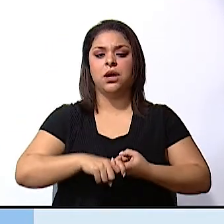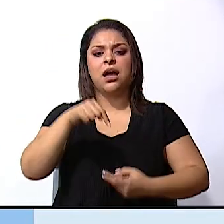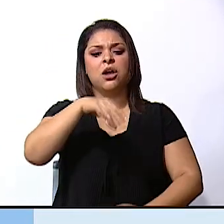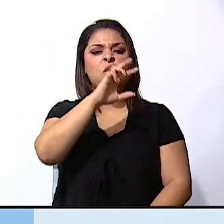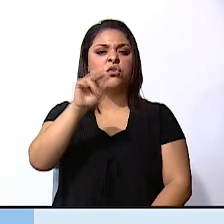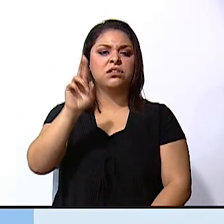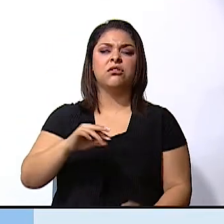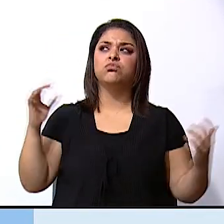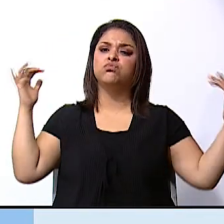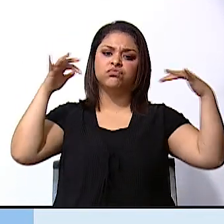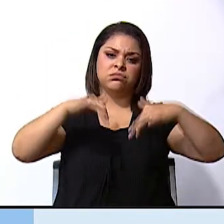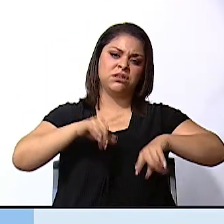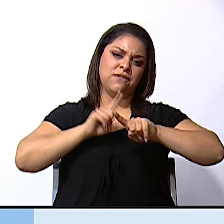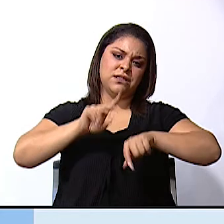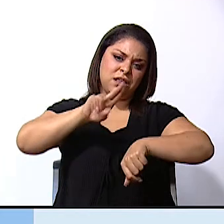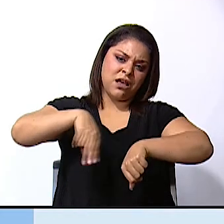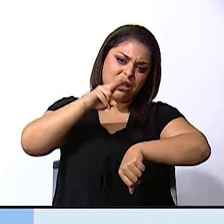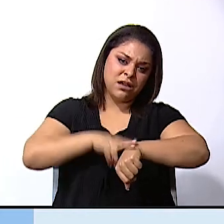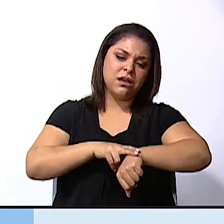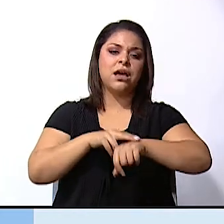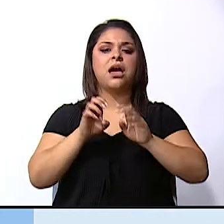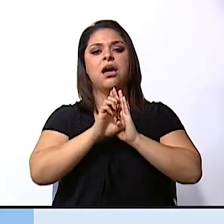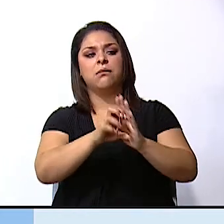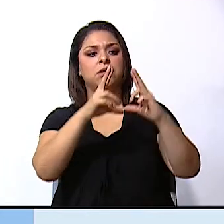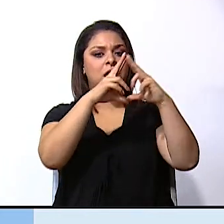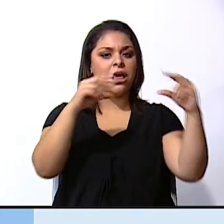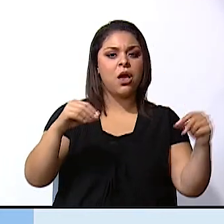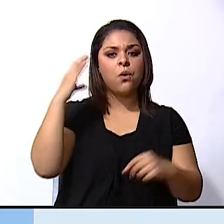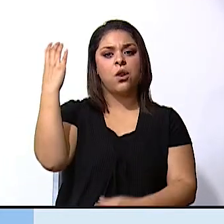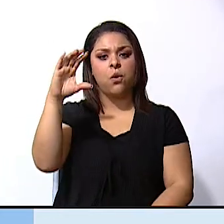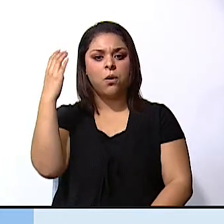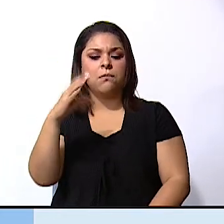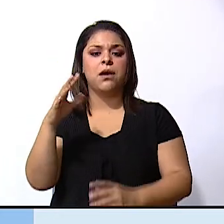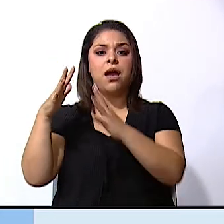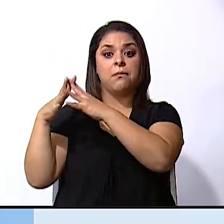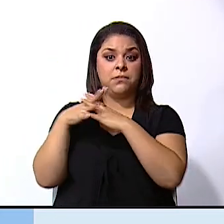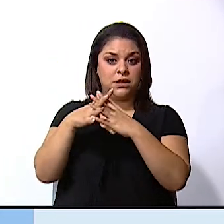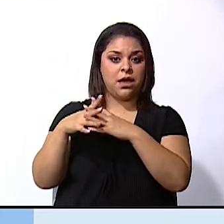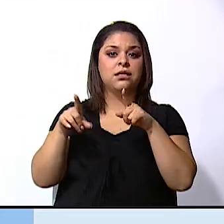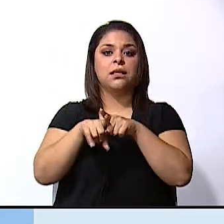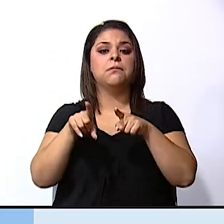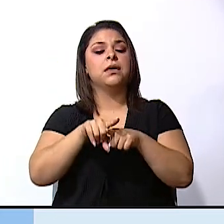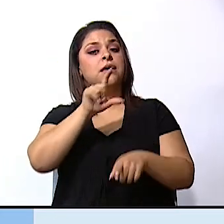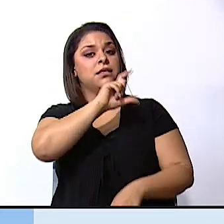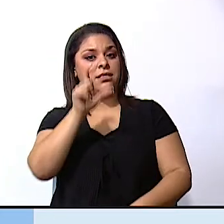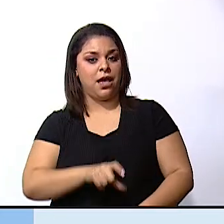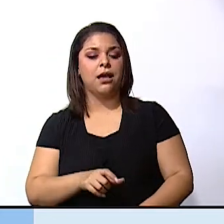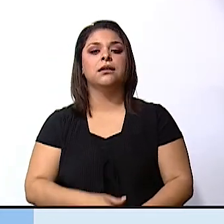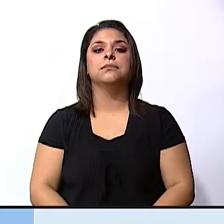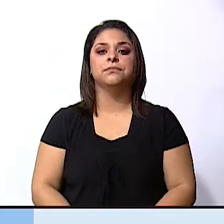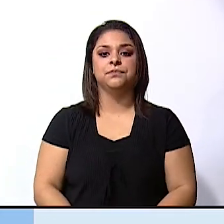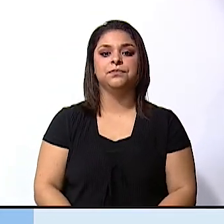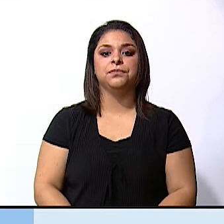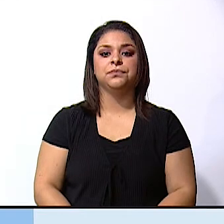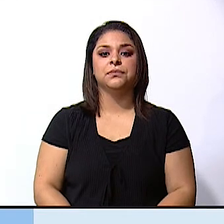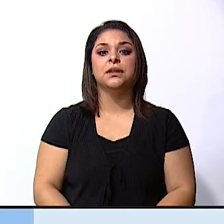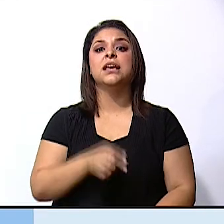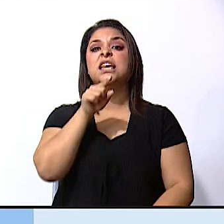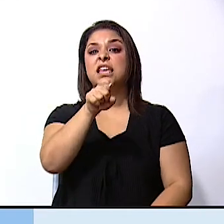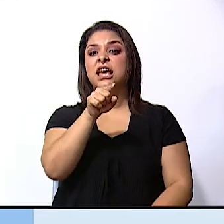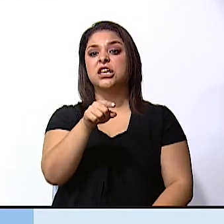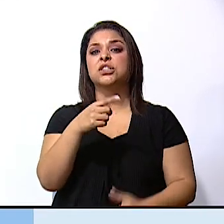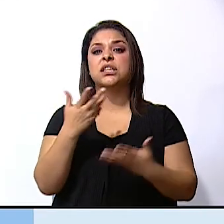nationalities like Nicaraguan, Colombian, American, and Italian. Besides, there are eight